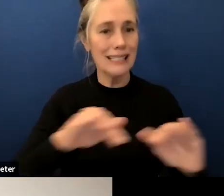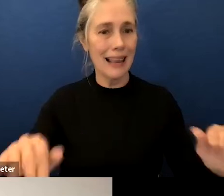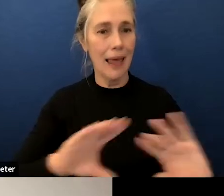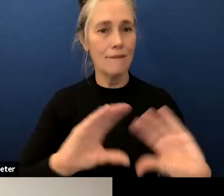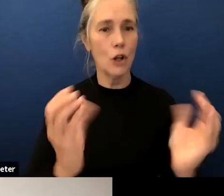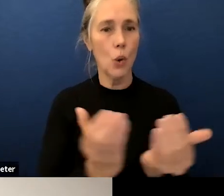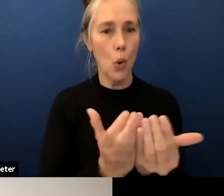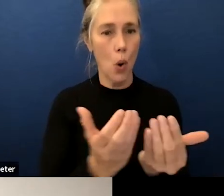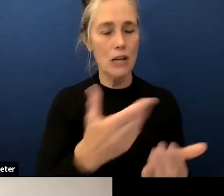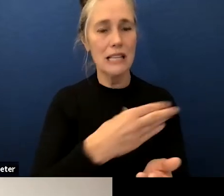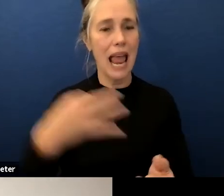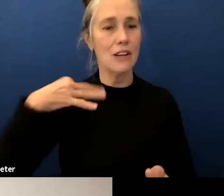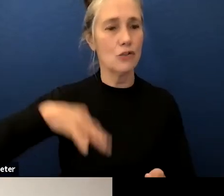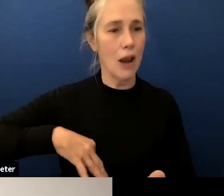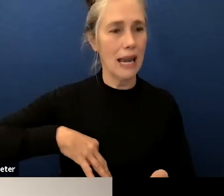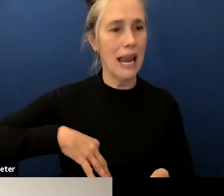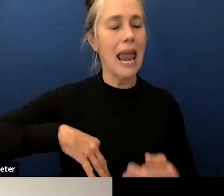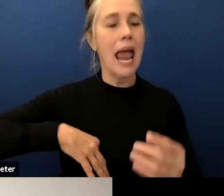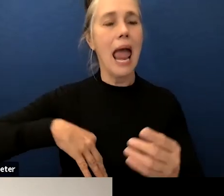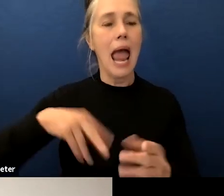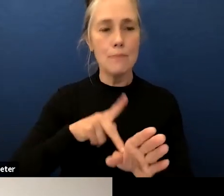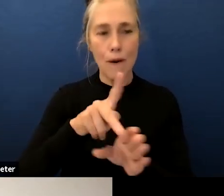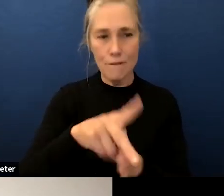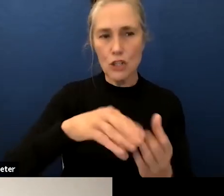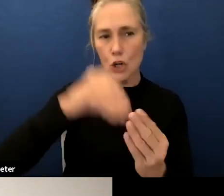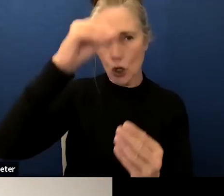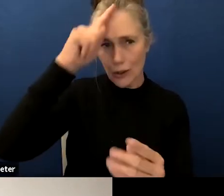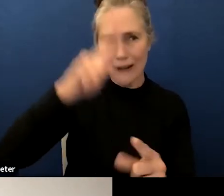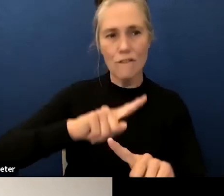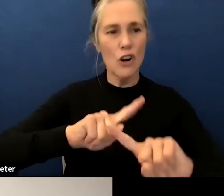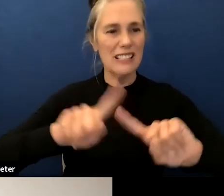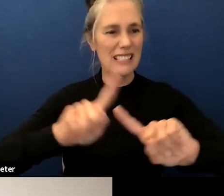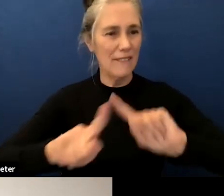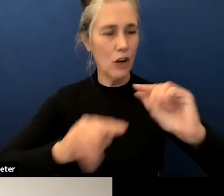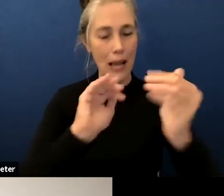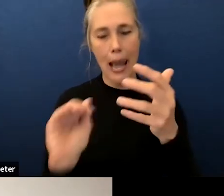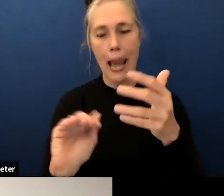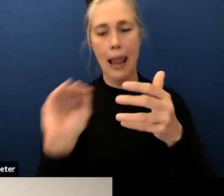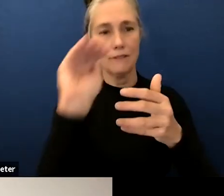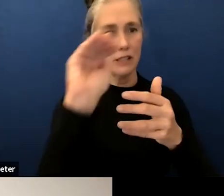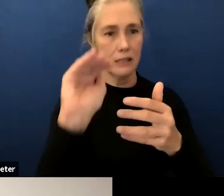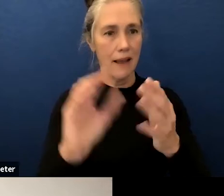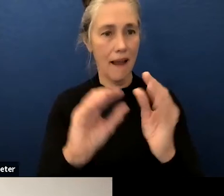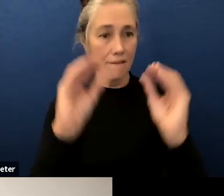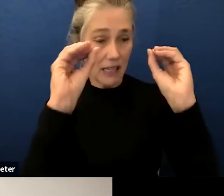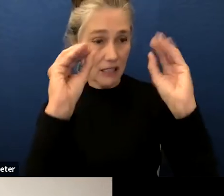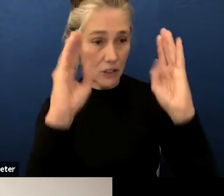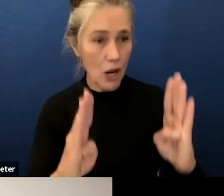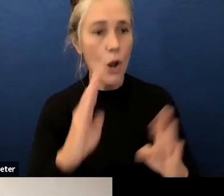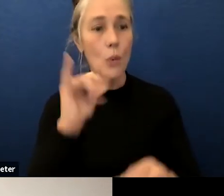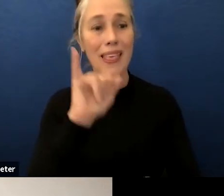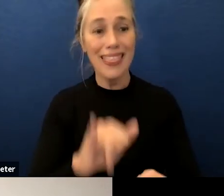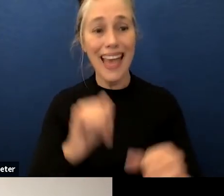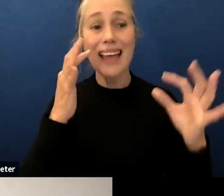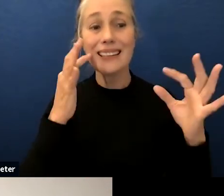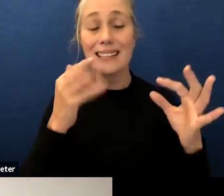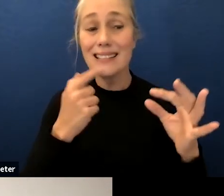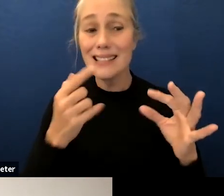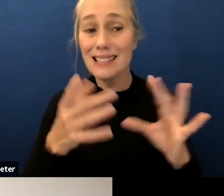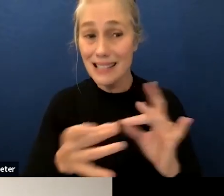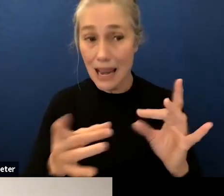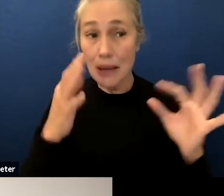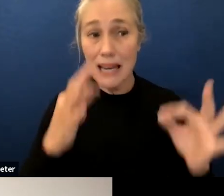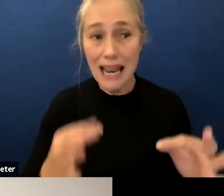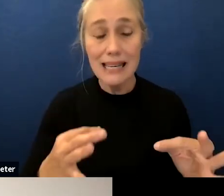differentiated instruction and with that statement of the resolution i would like to open this